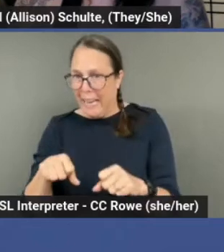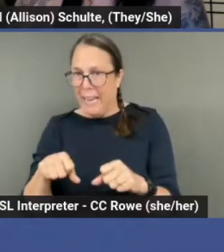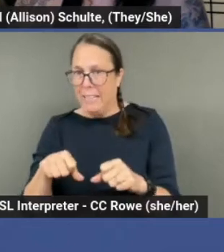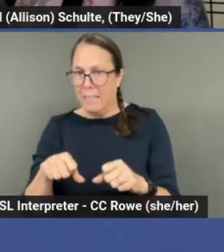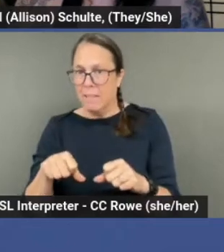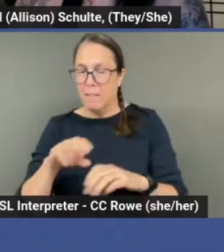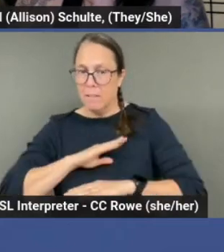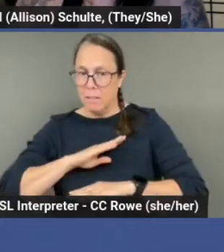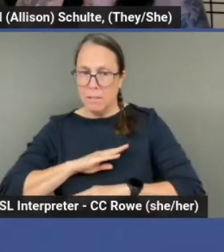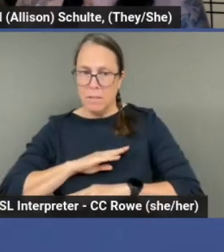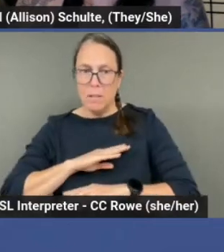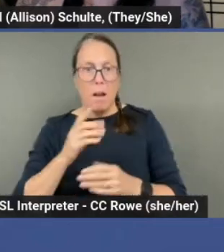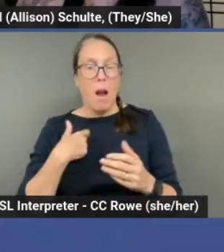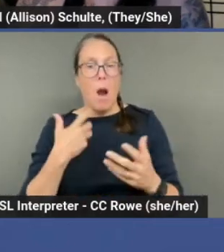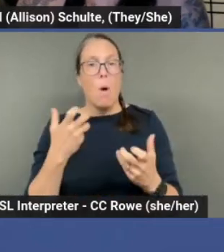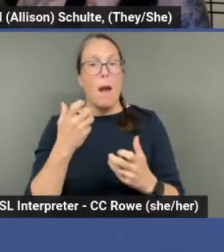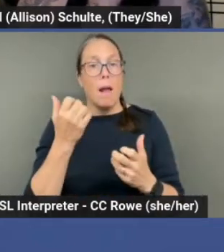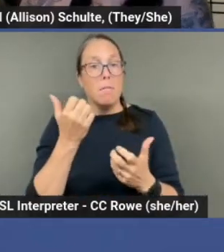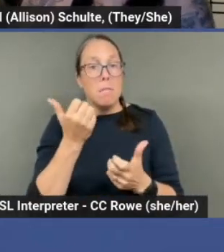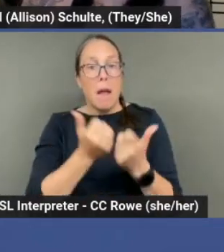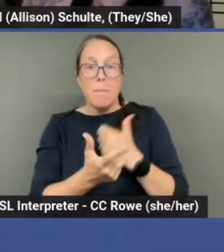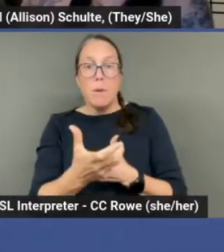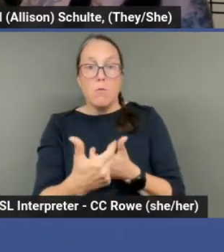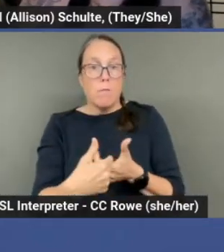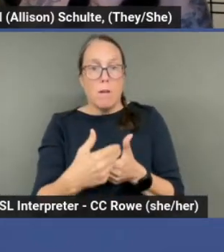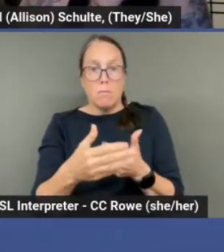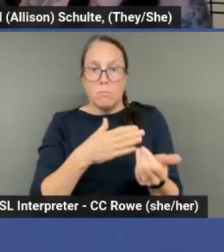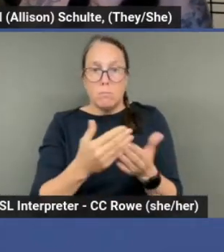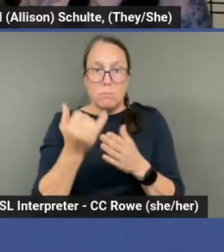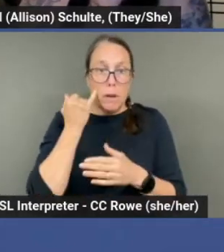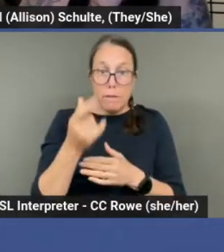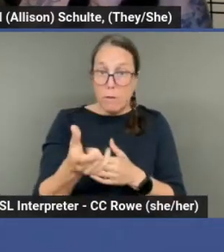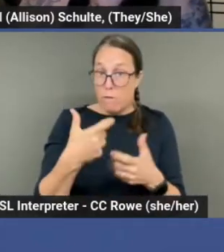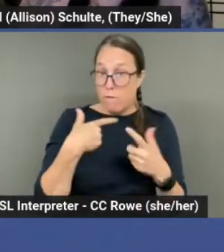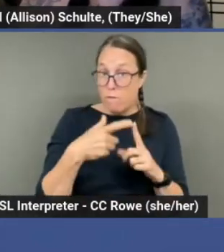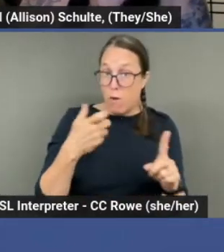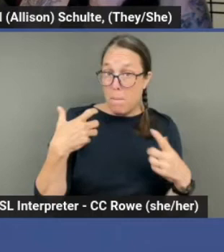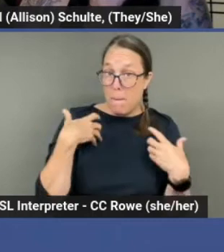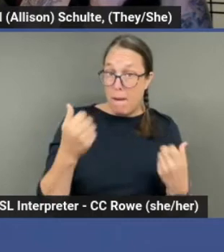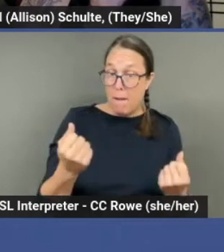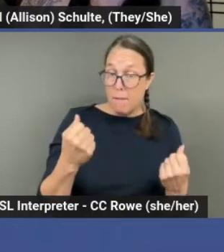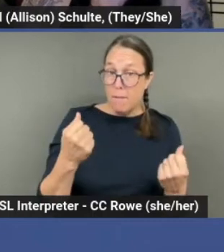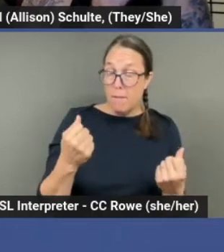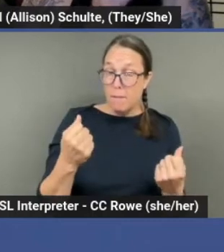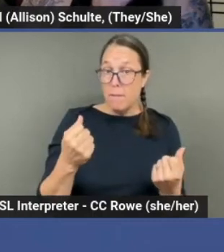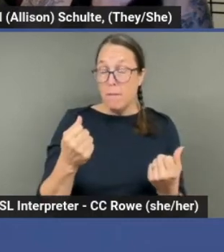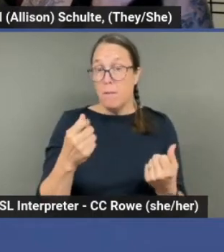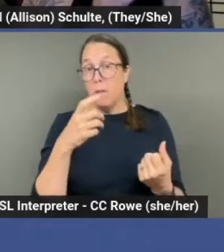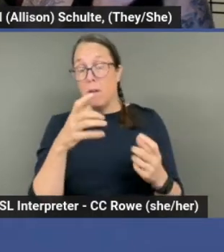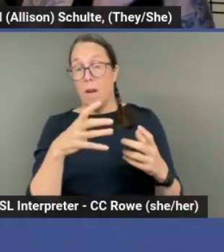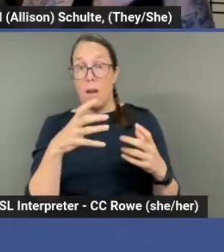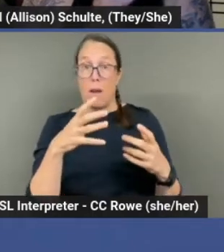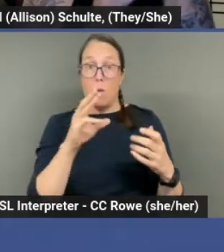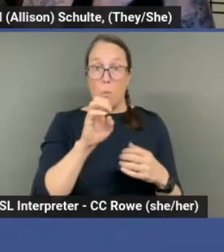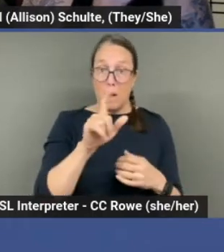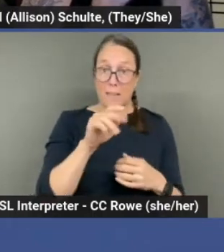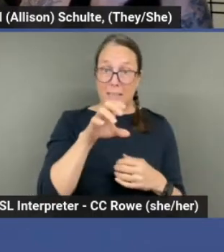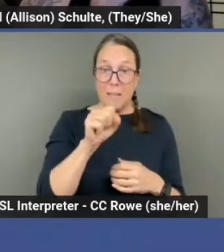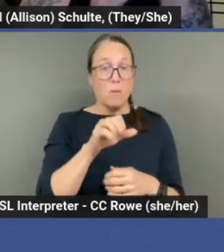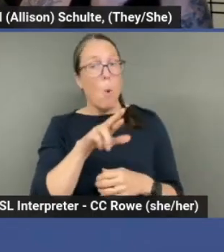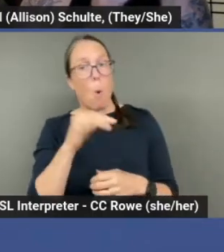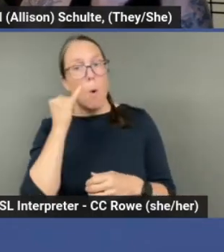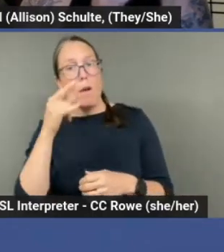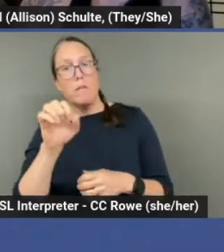from health, health and wellness, or you are, um, somewhere with someone with lived experience as a sex worker,